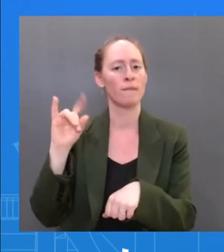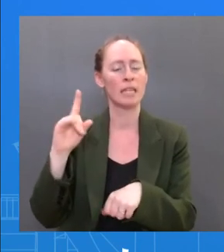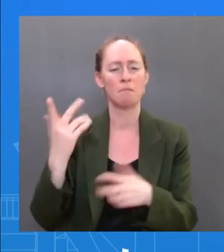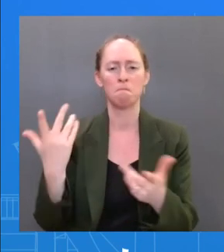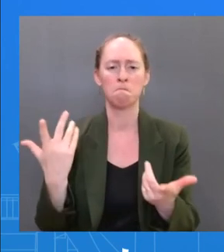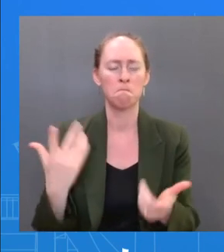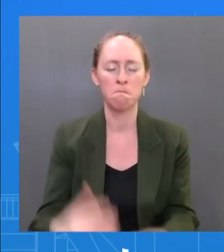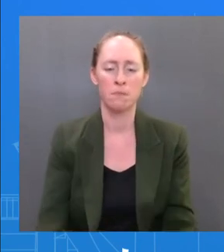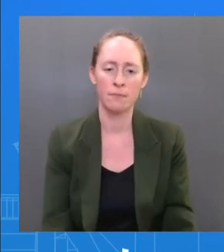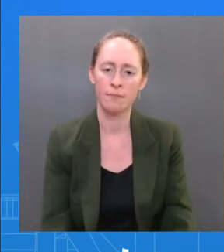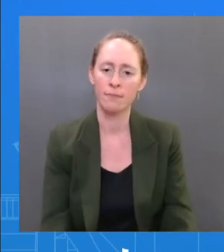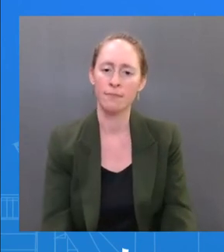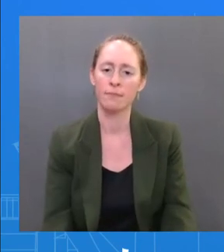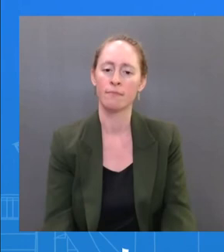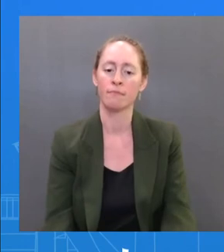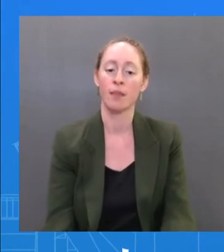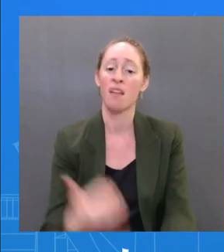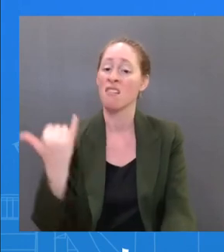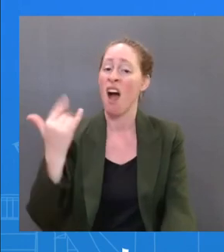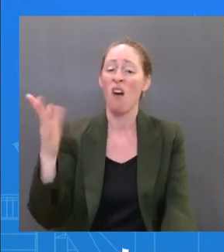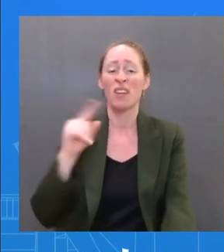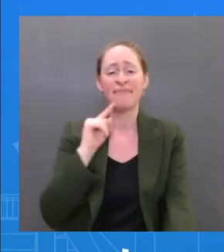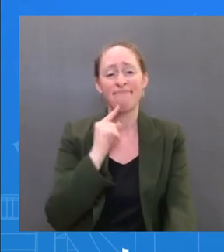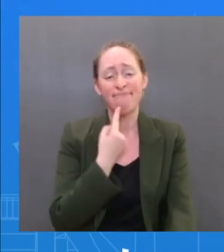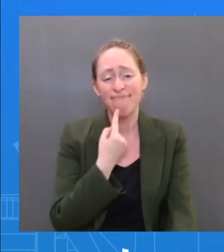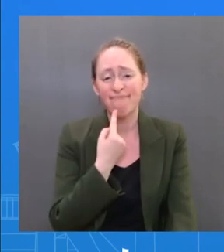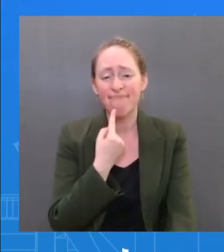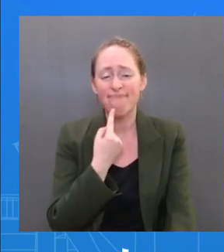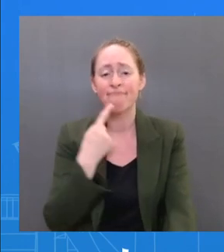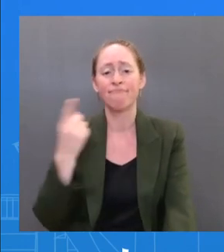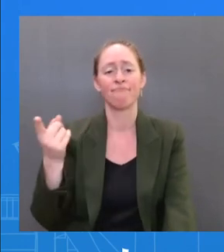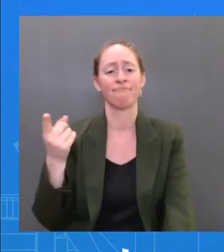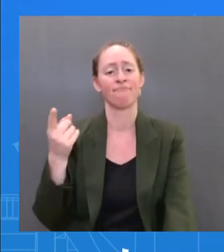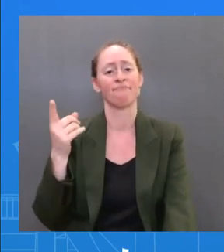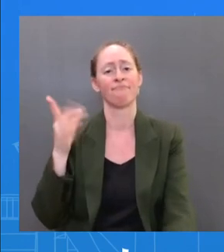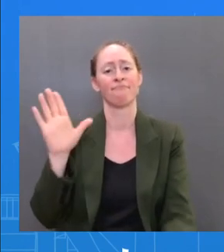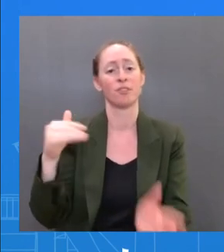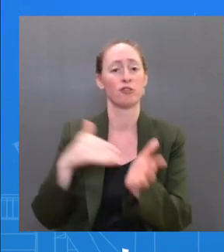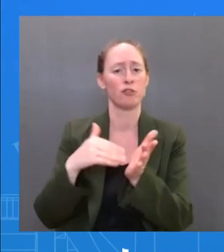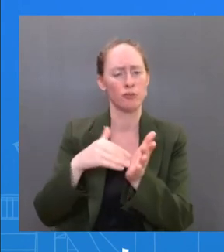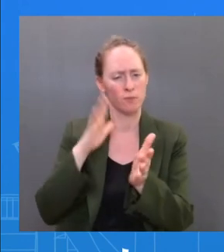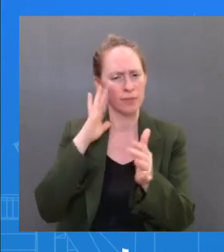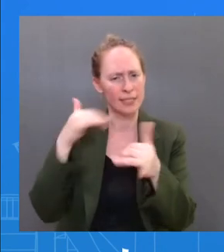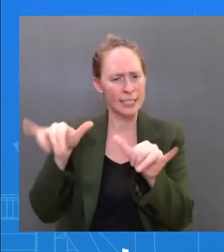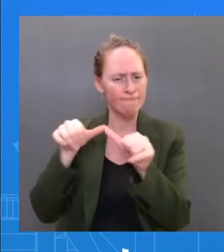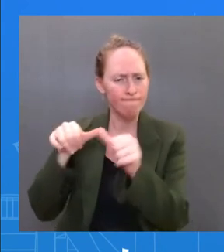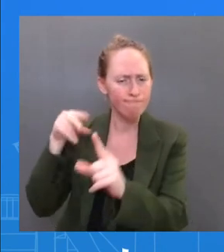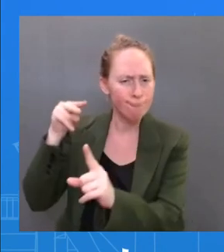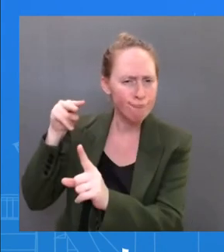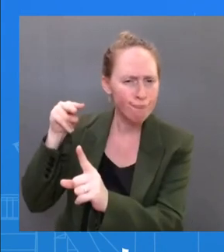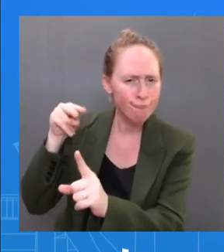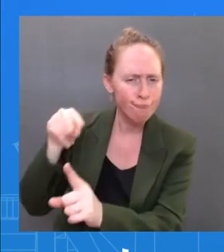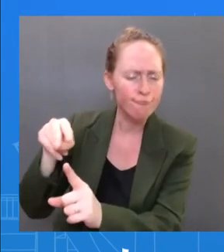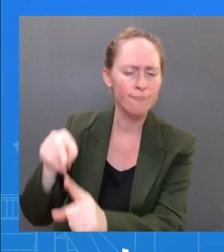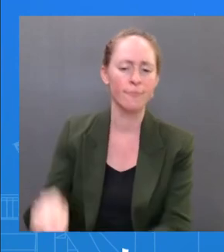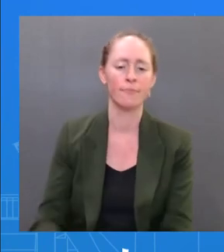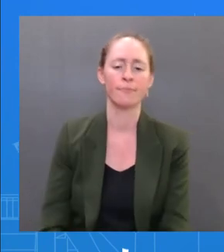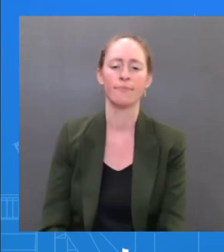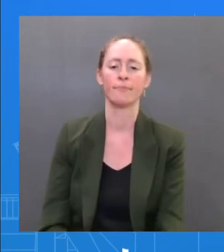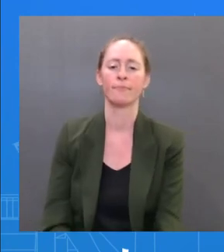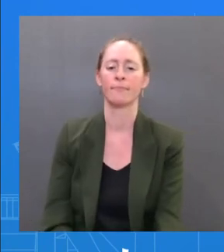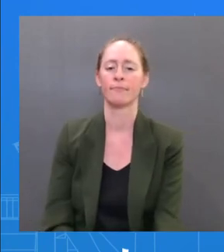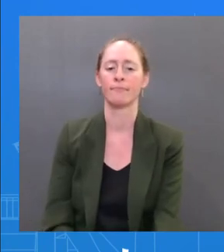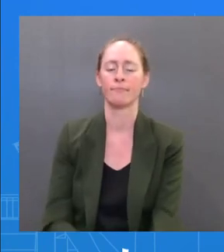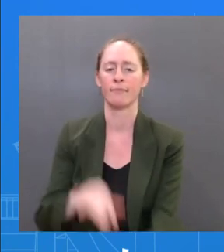that he is suffering through. And if he has any persistent symptoms, that they'll they'll get assessed and addressed by his physician.